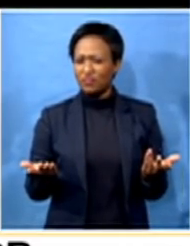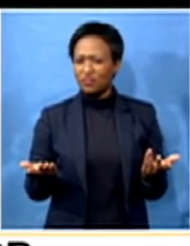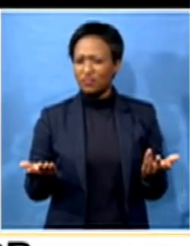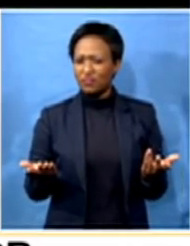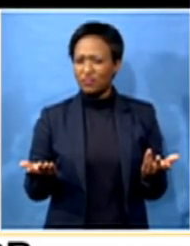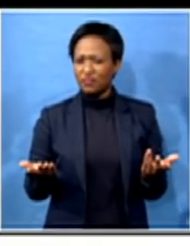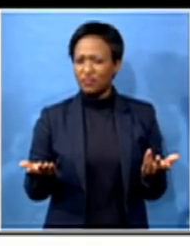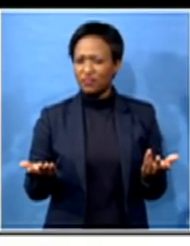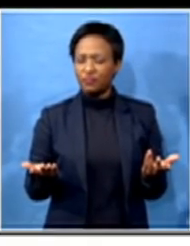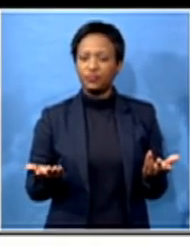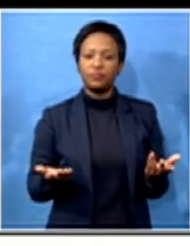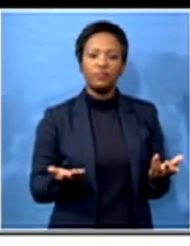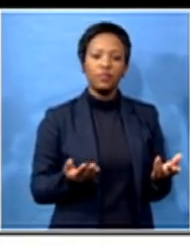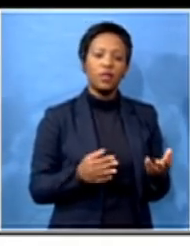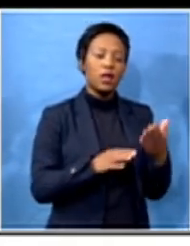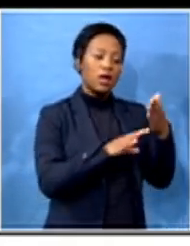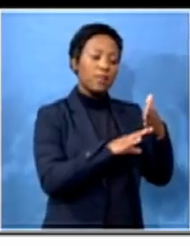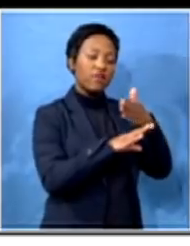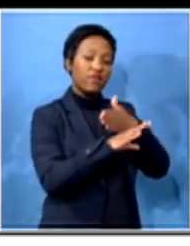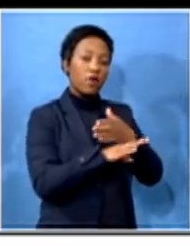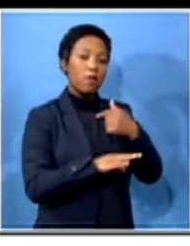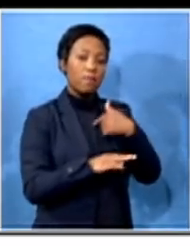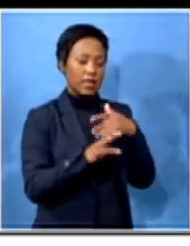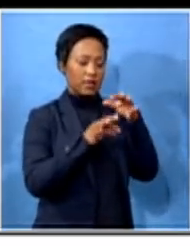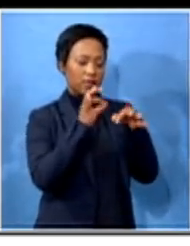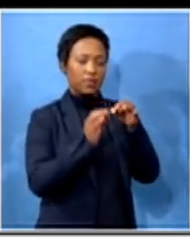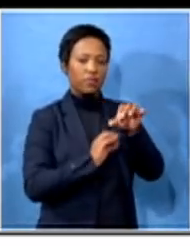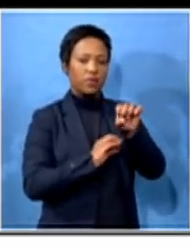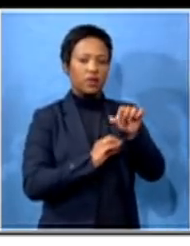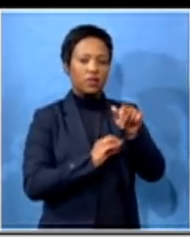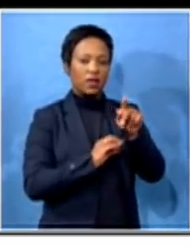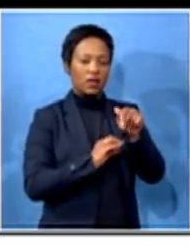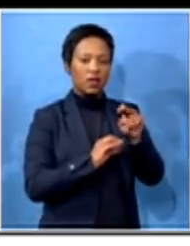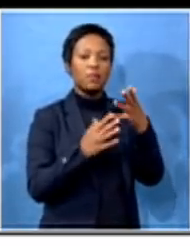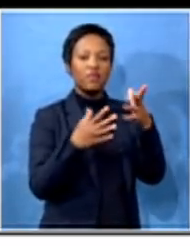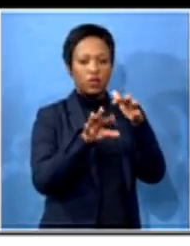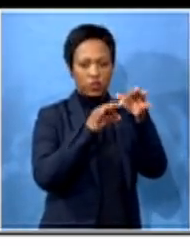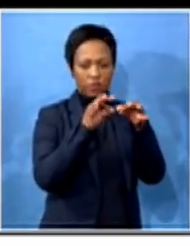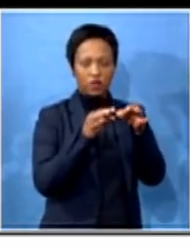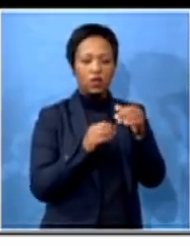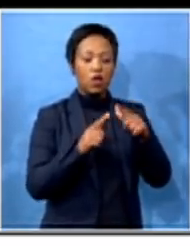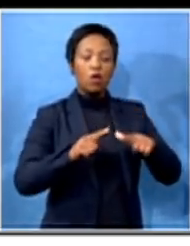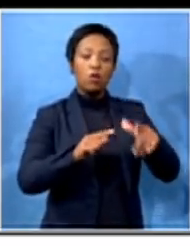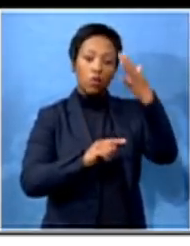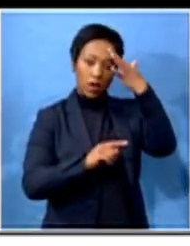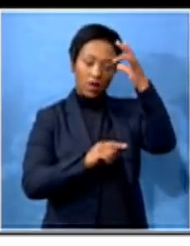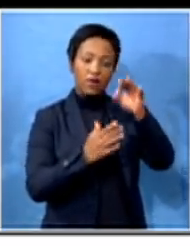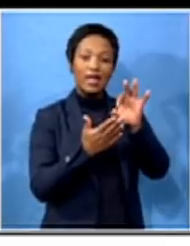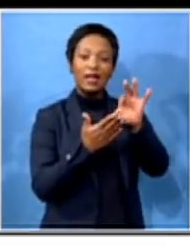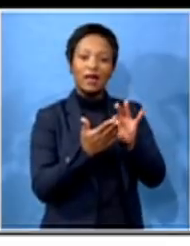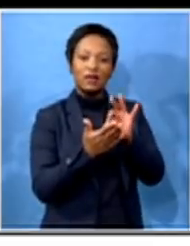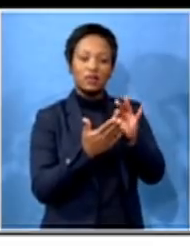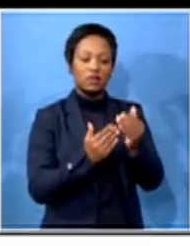As I explained, Sakina, as we go for local government elections, one of the key priorities for the ANC